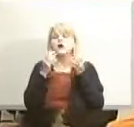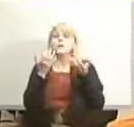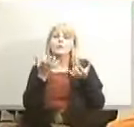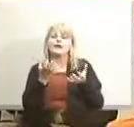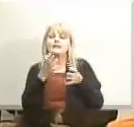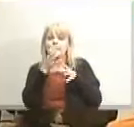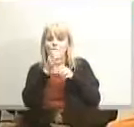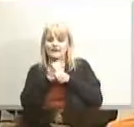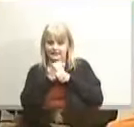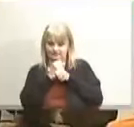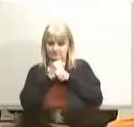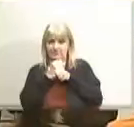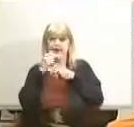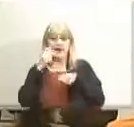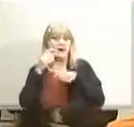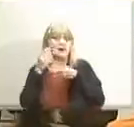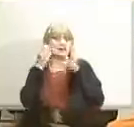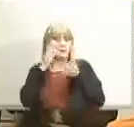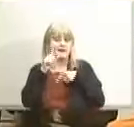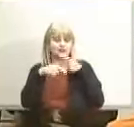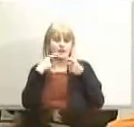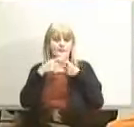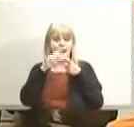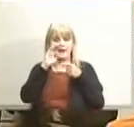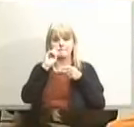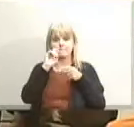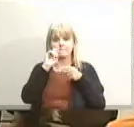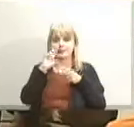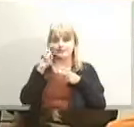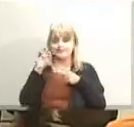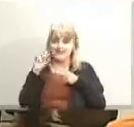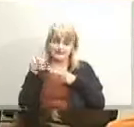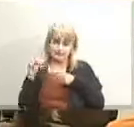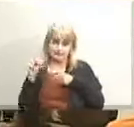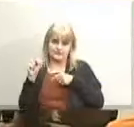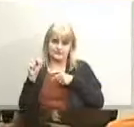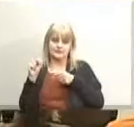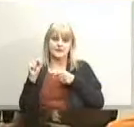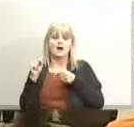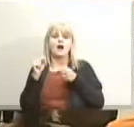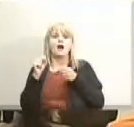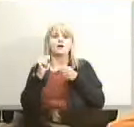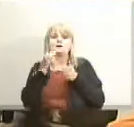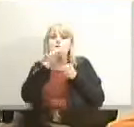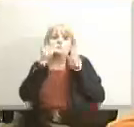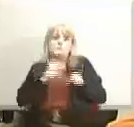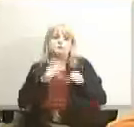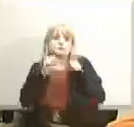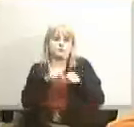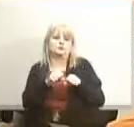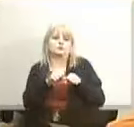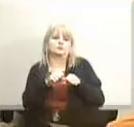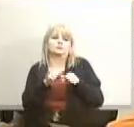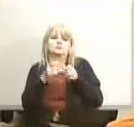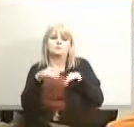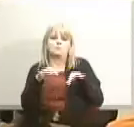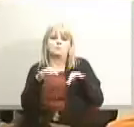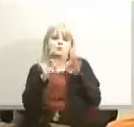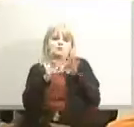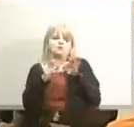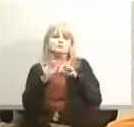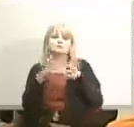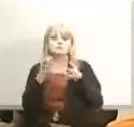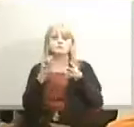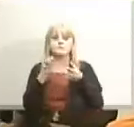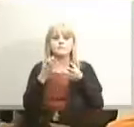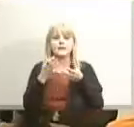be a uh... community committee set up if that has been set up who is on it and when are the meetings being held that